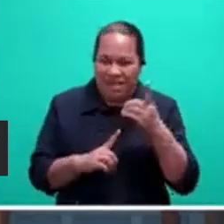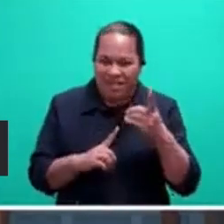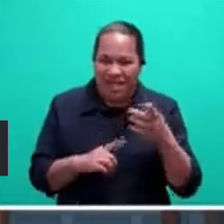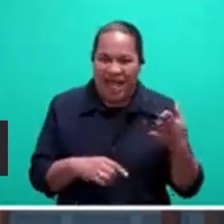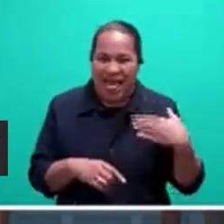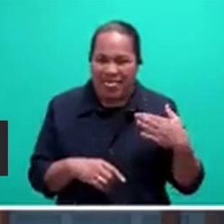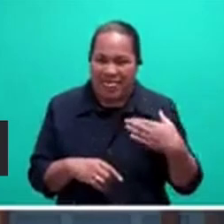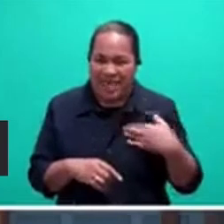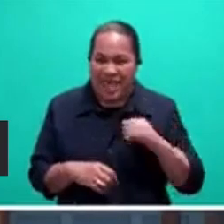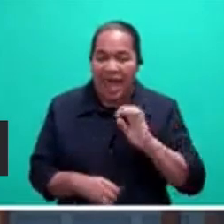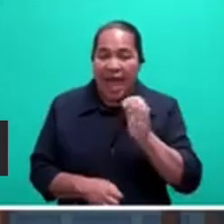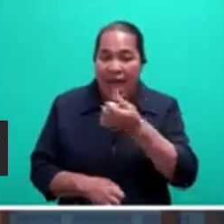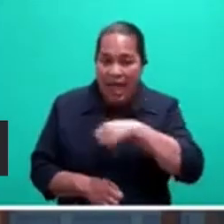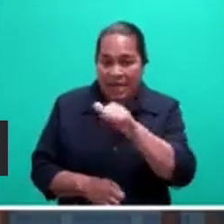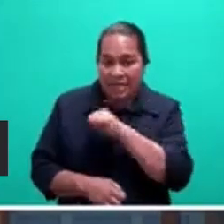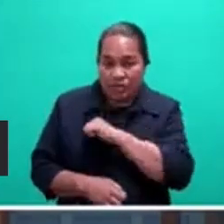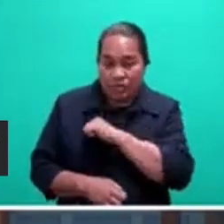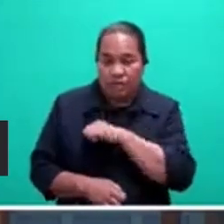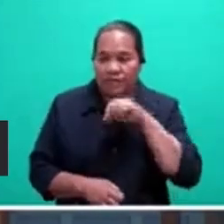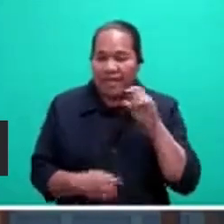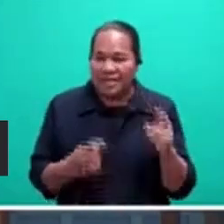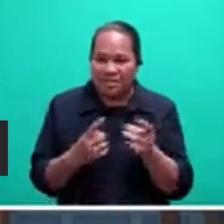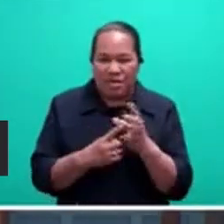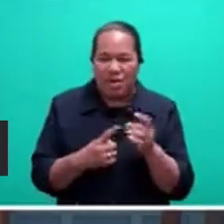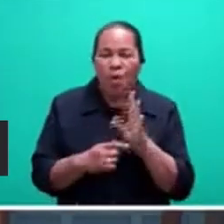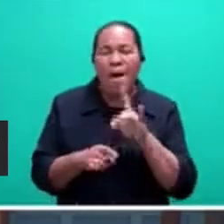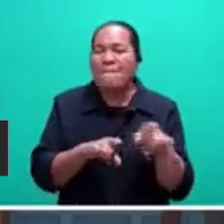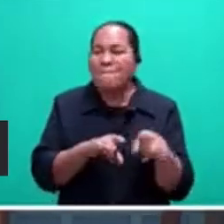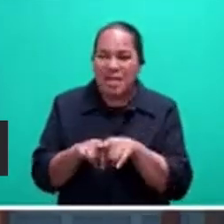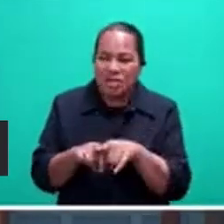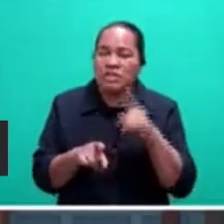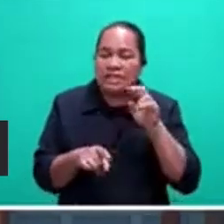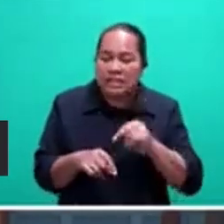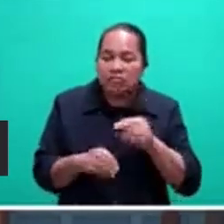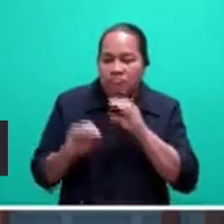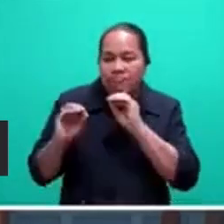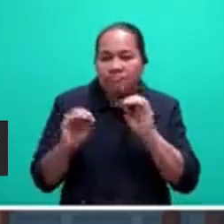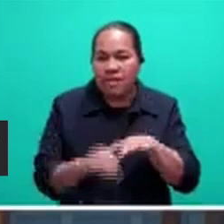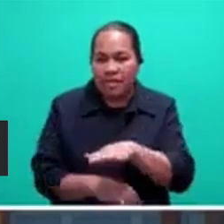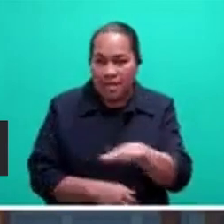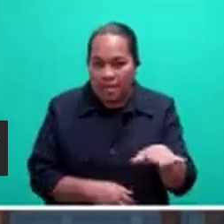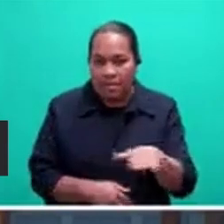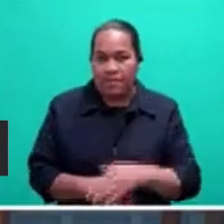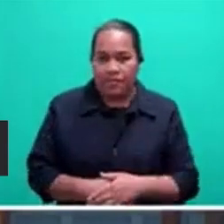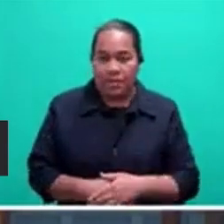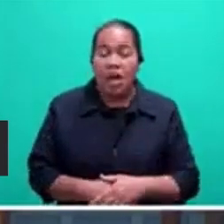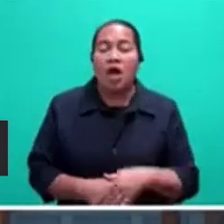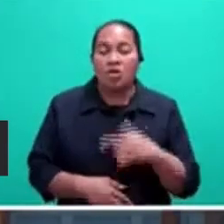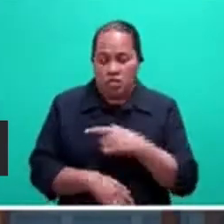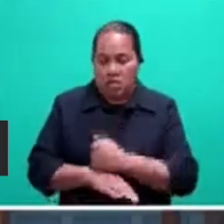including importance of consent and what it means. Mr. is what we intend to prioritize